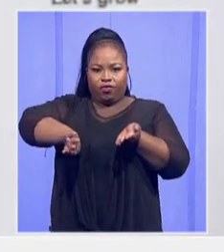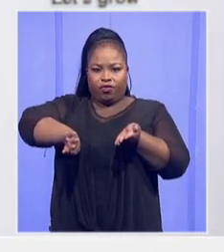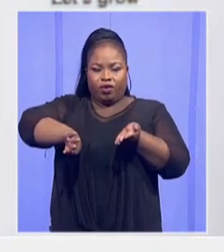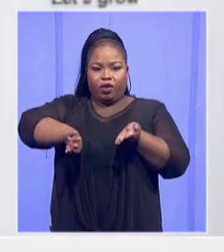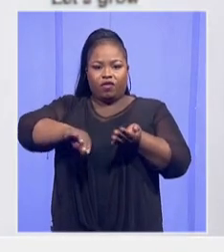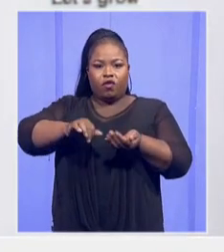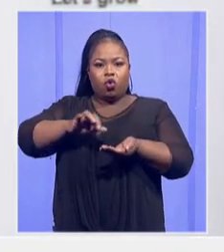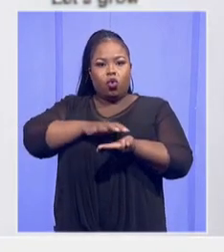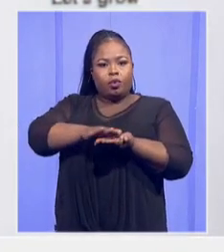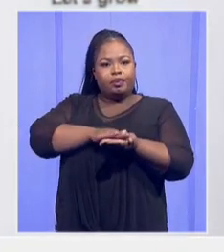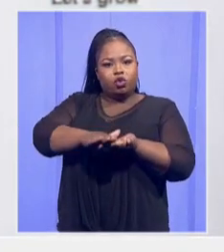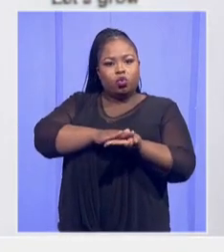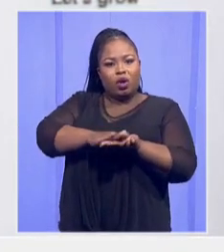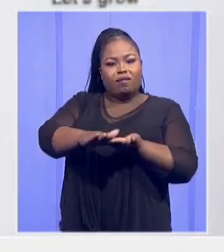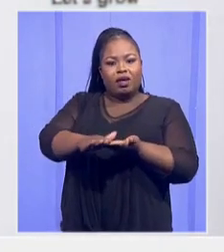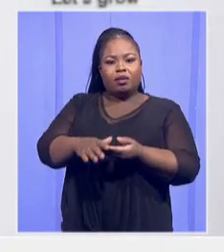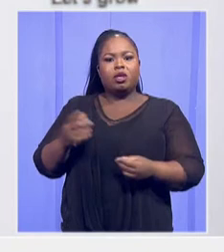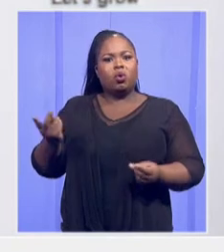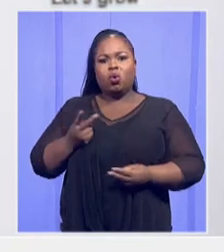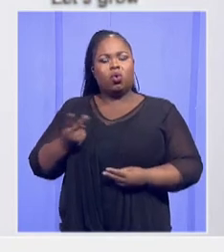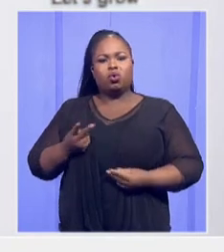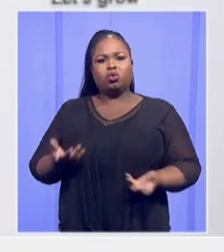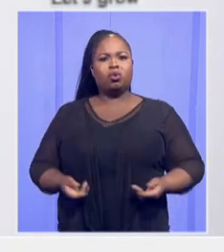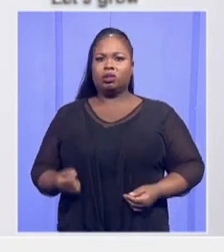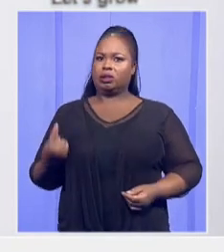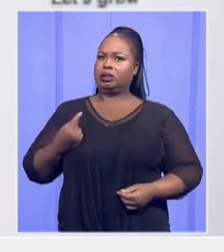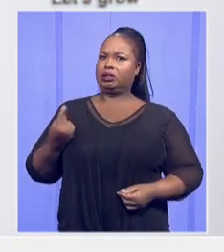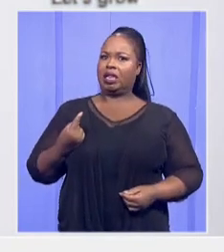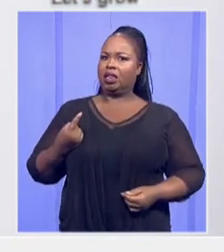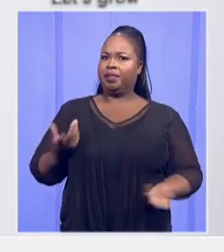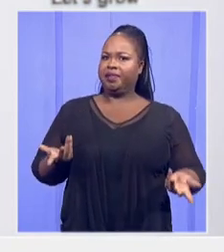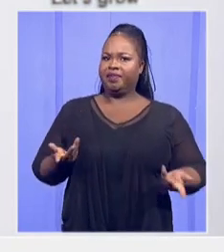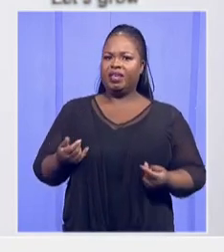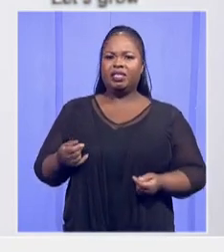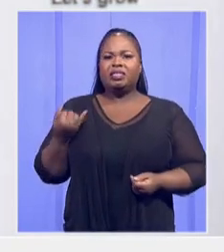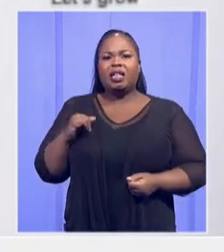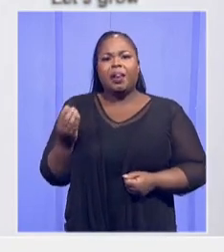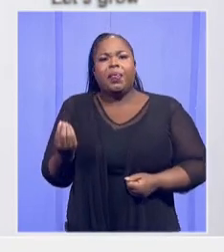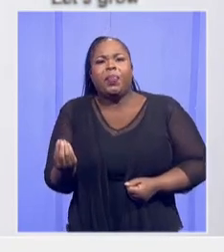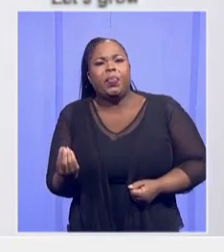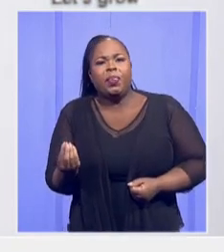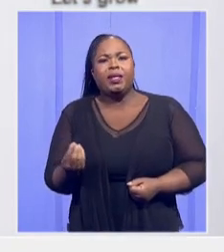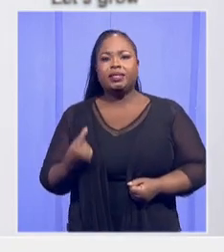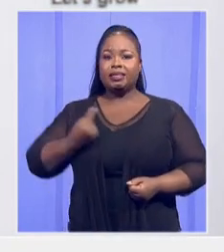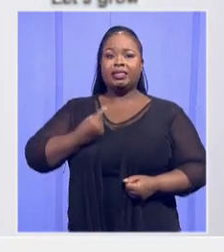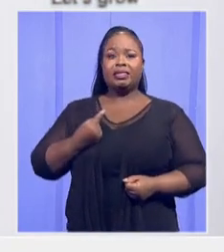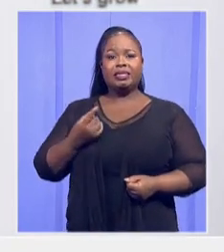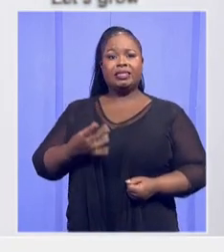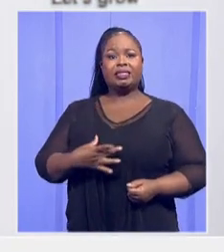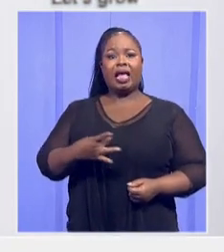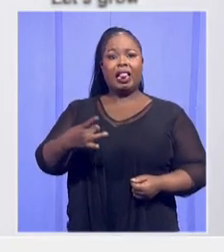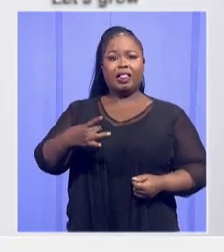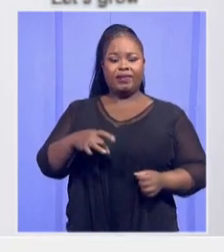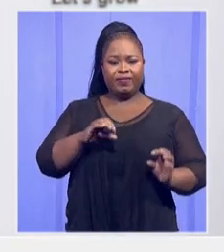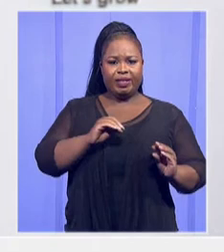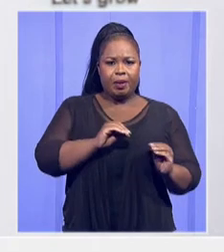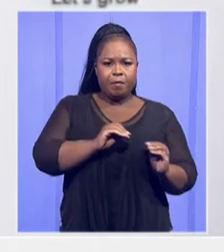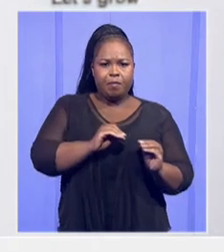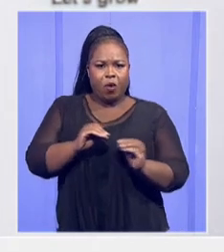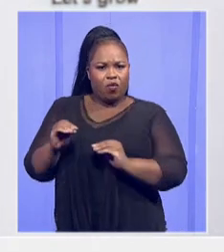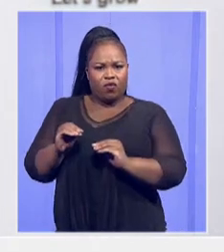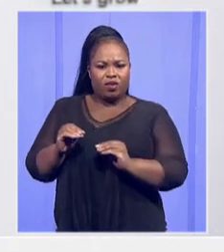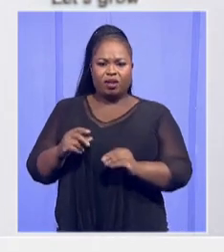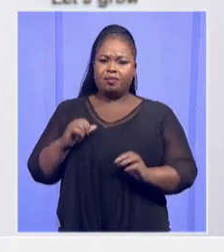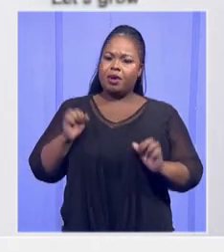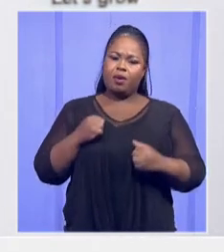And she, and then for with her body, she would not have lifted that, that main hole. And that's where the issue is. But what is important, which